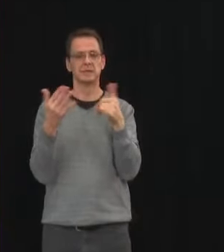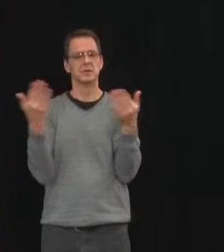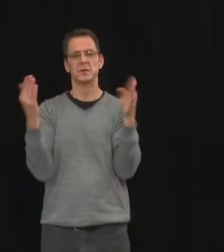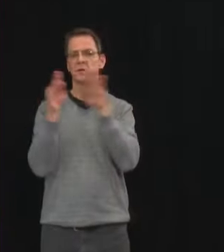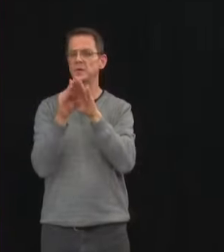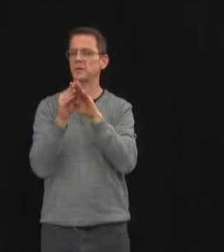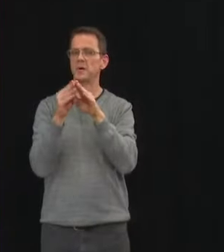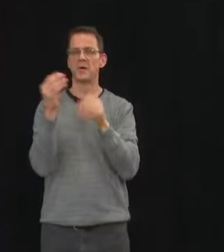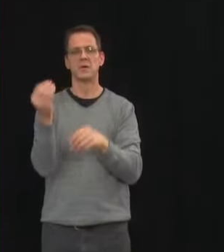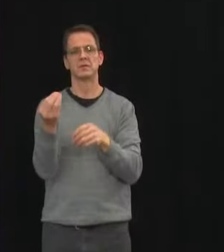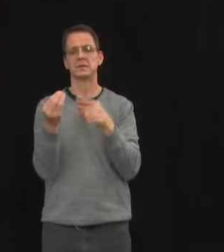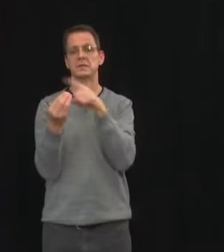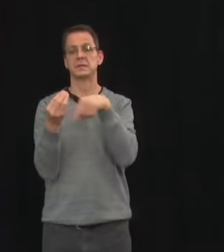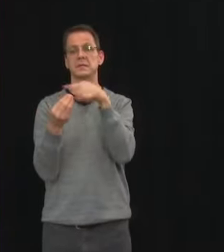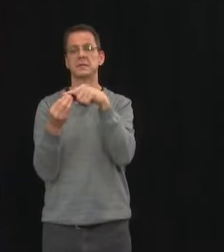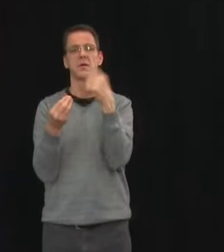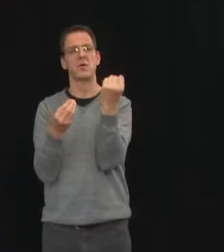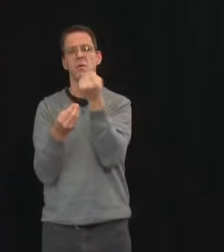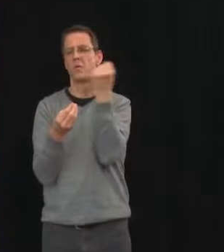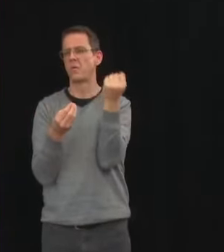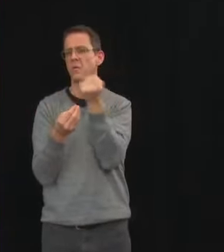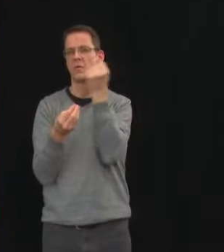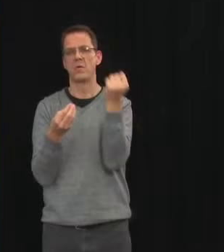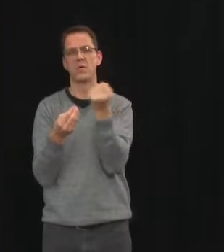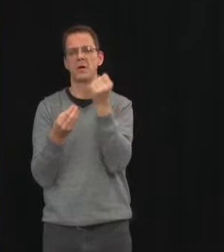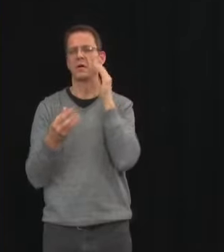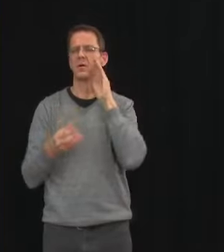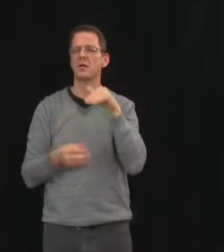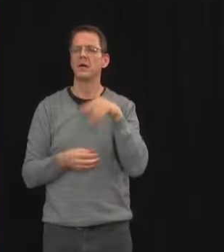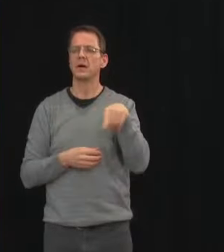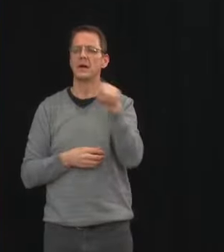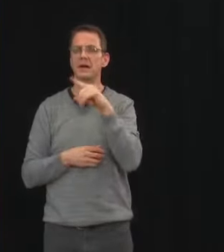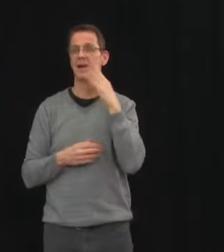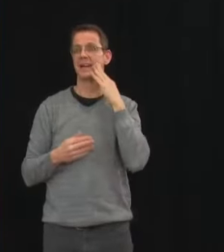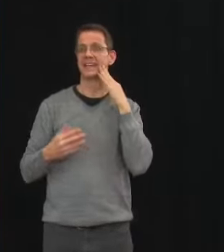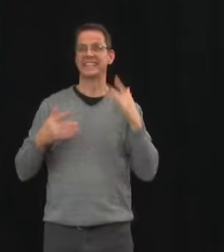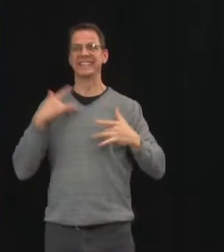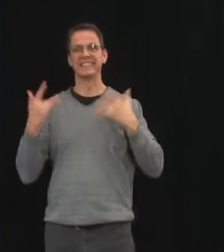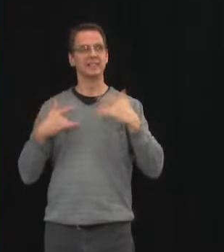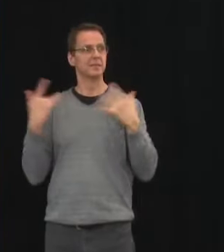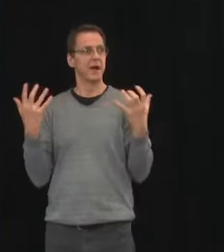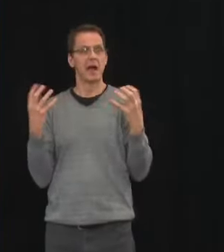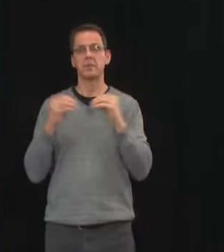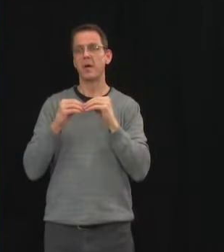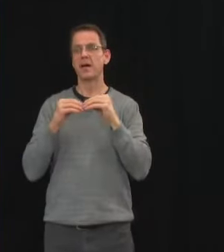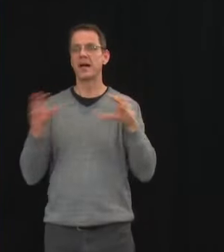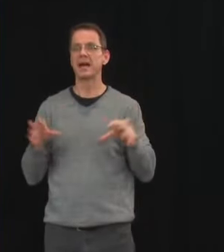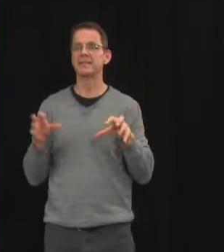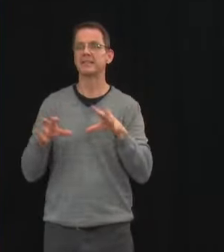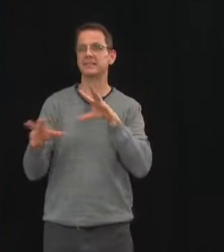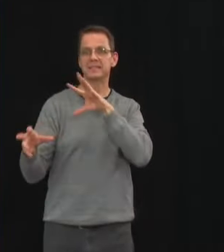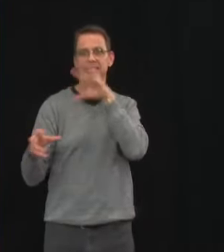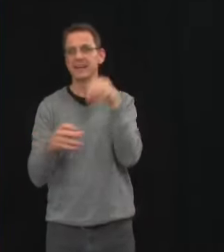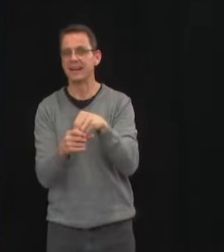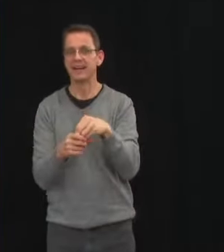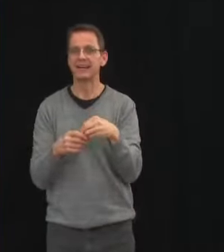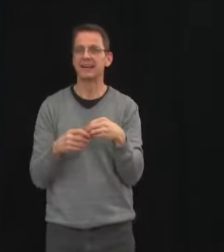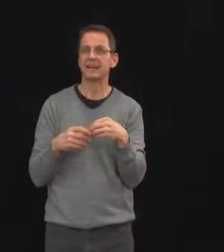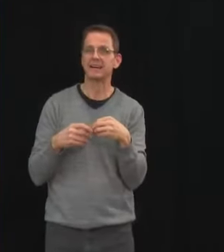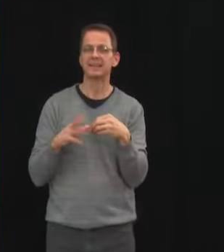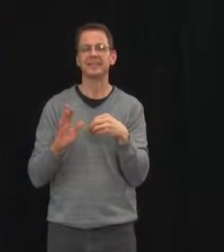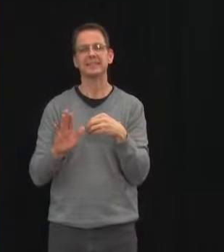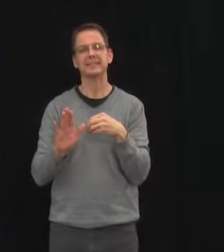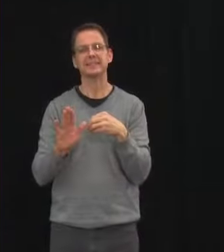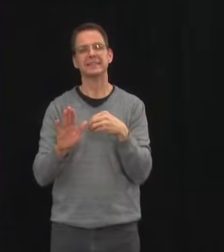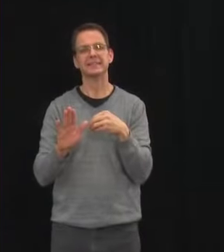of participating in more activities, please continue to remember that the risks are still out there and please remember to keep